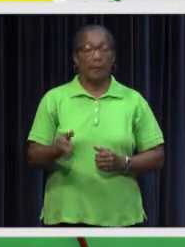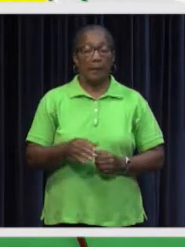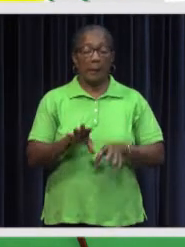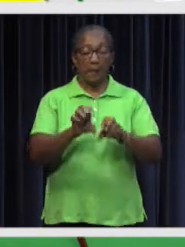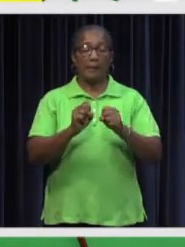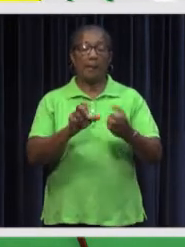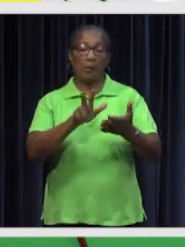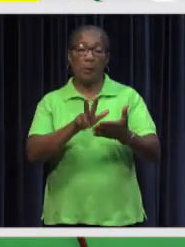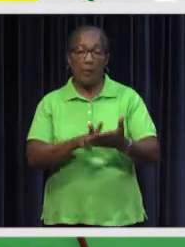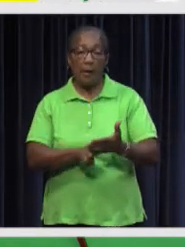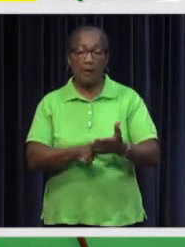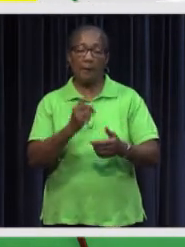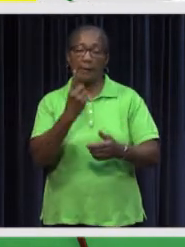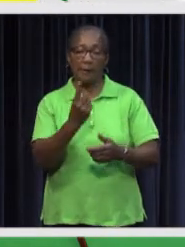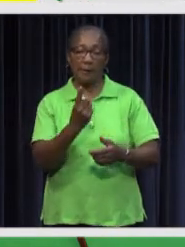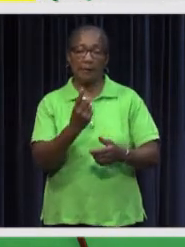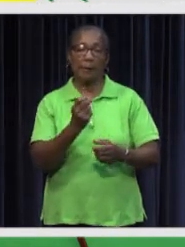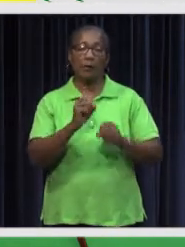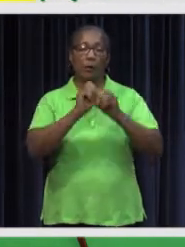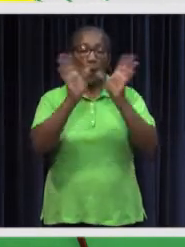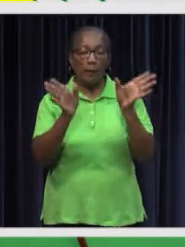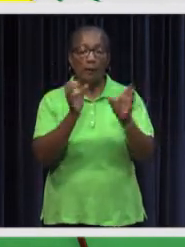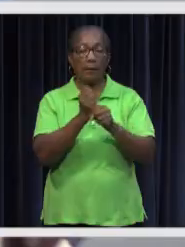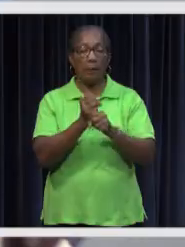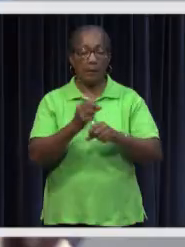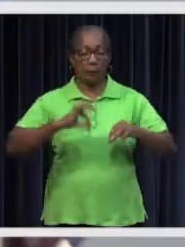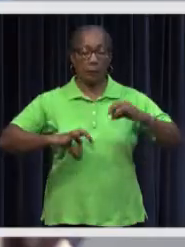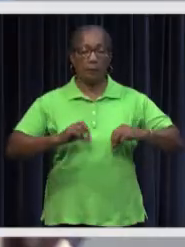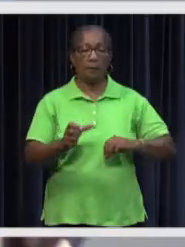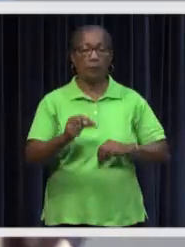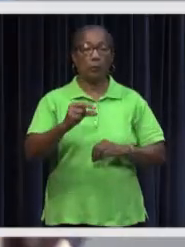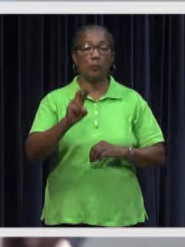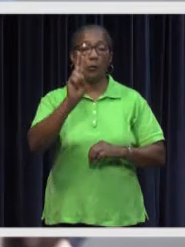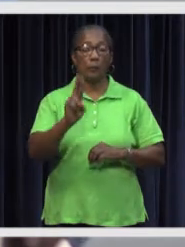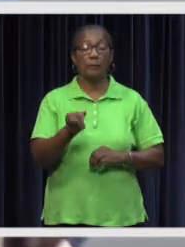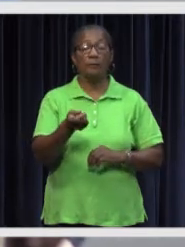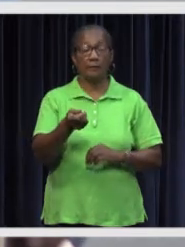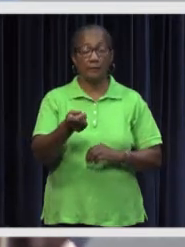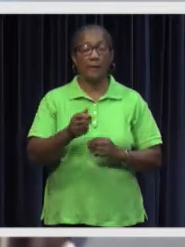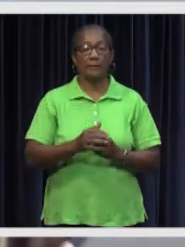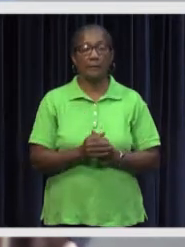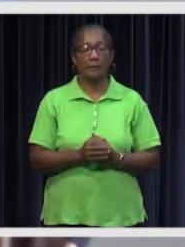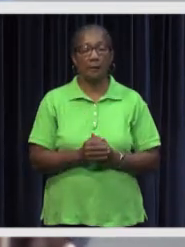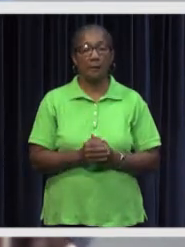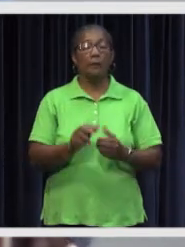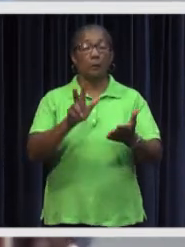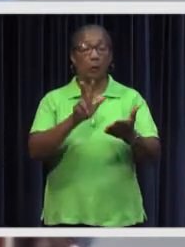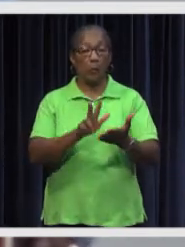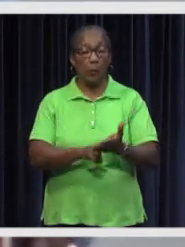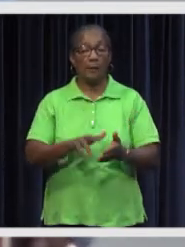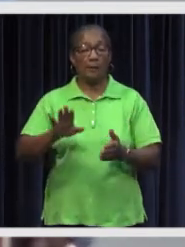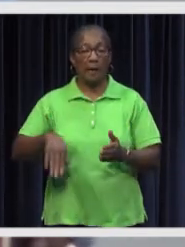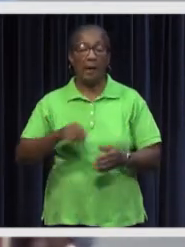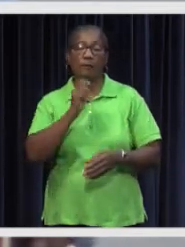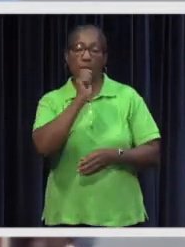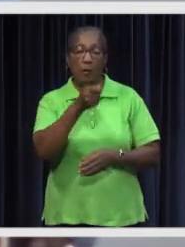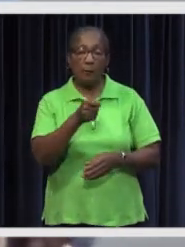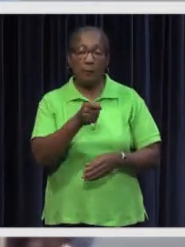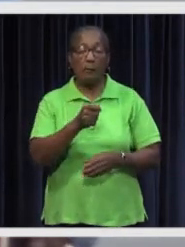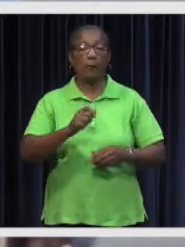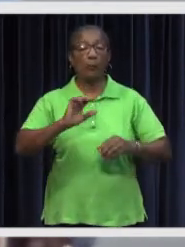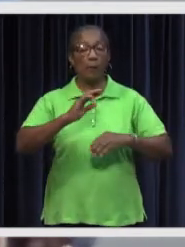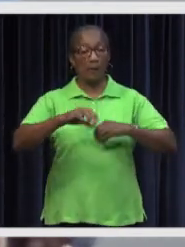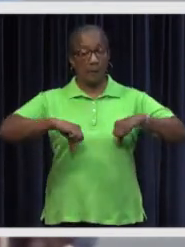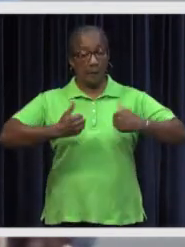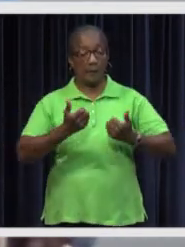society. After the adoption of the Act, it was once again clarified by the Minister of Finance, Gilmour Hufdrad.